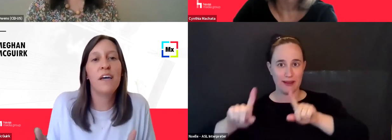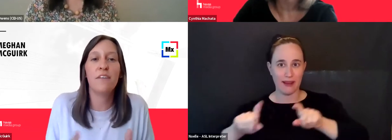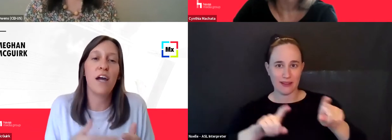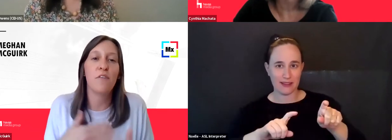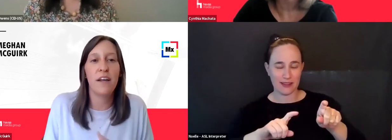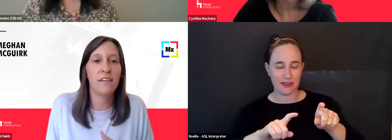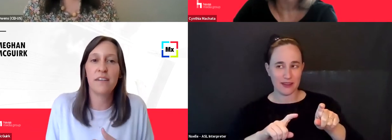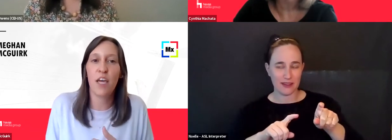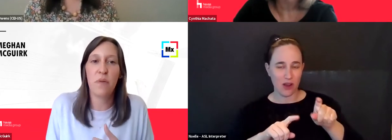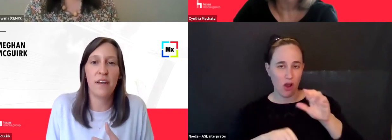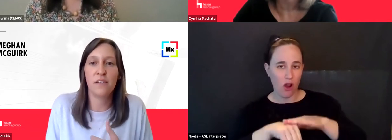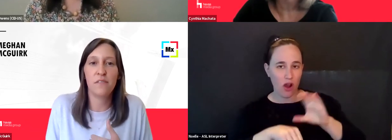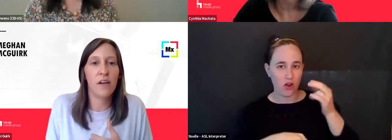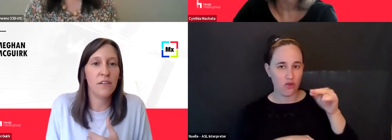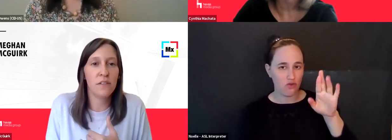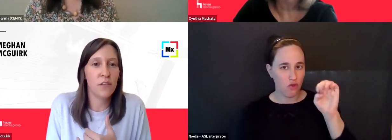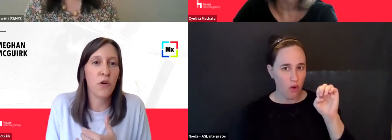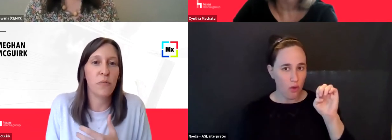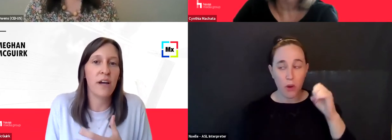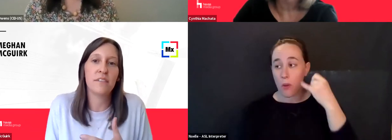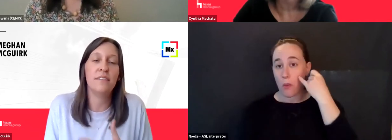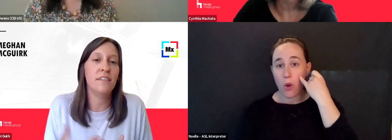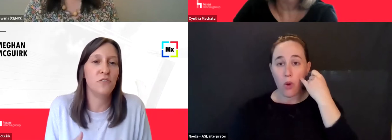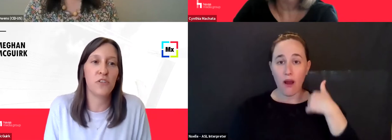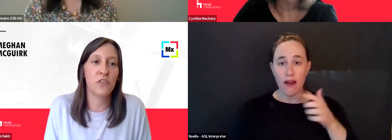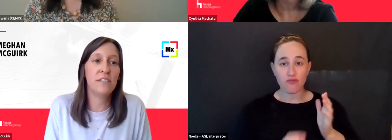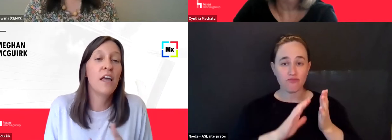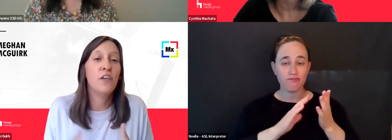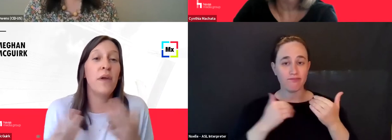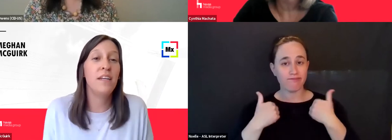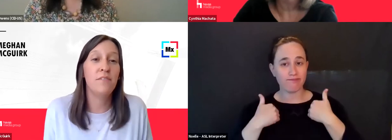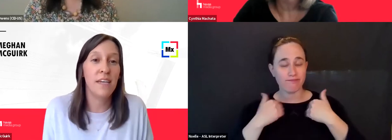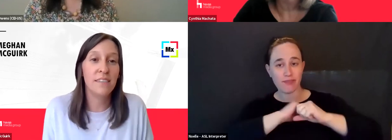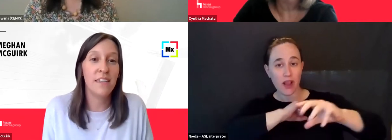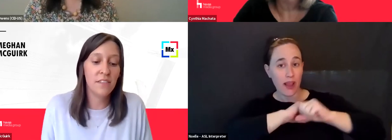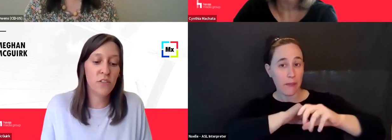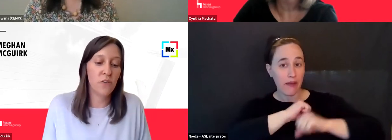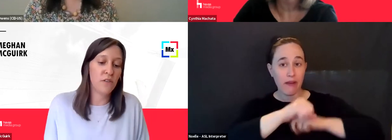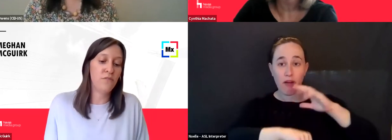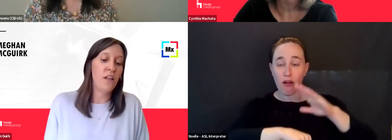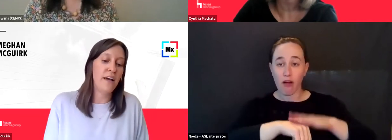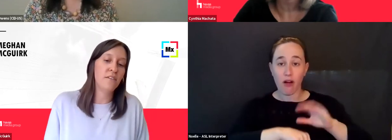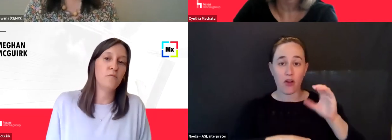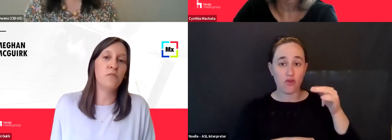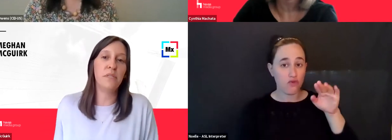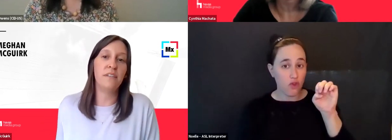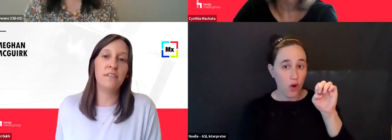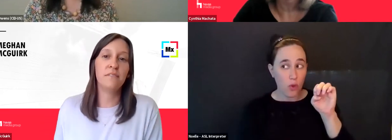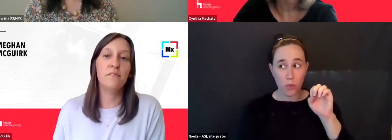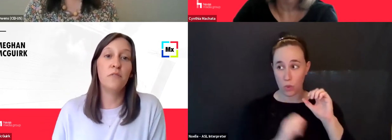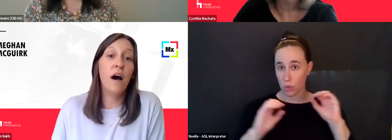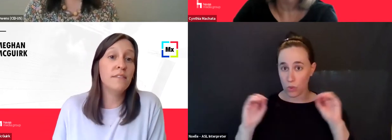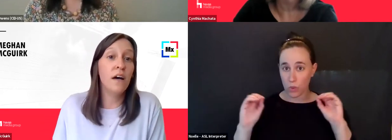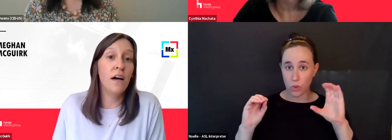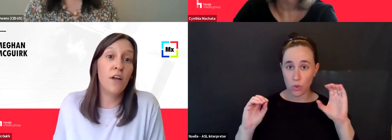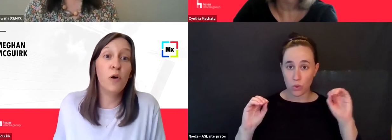would it look like if I ran a campaign on, on the Chrome browser and didn't use cookies? You can't even test it. So the fallout will be